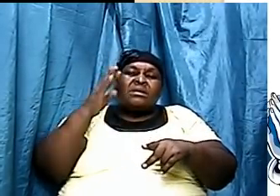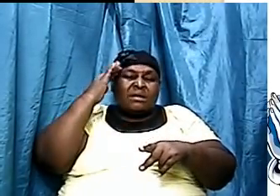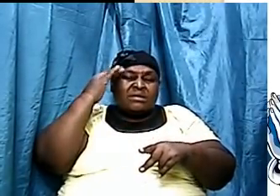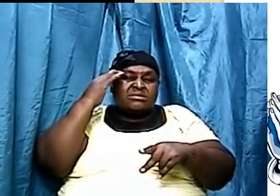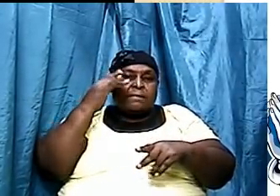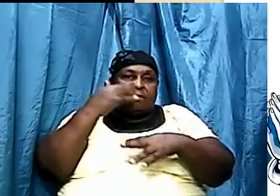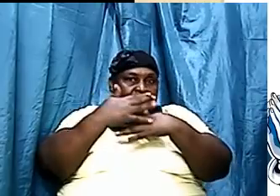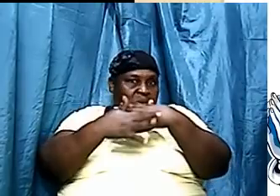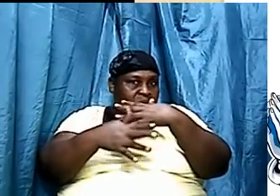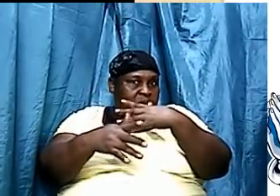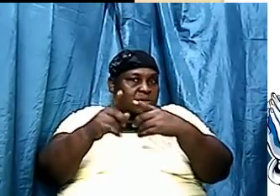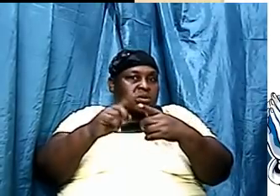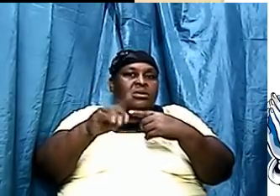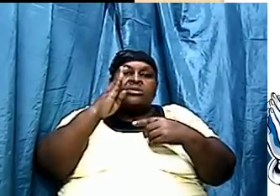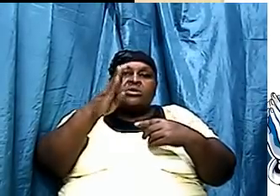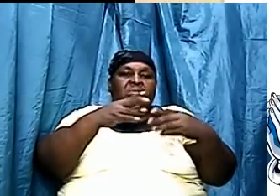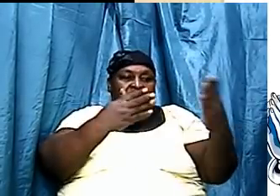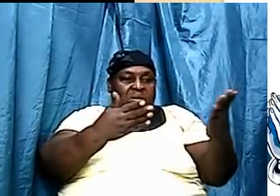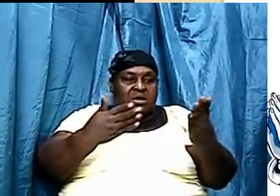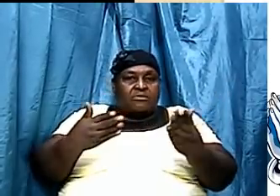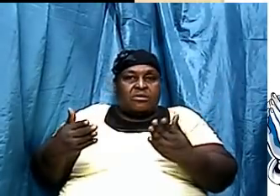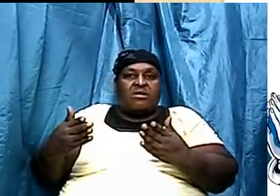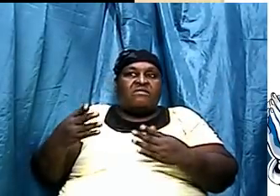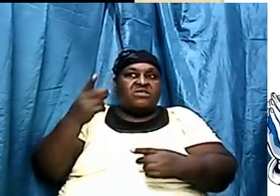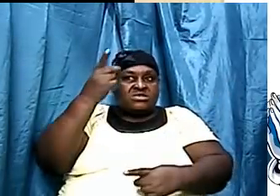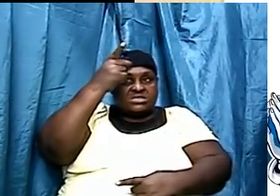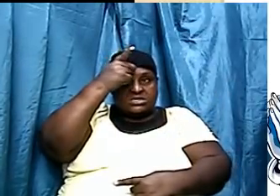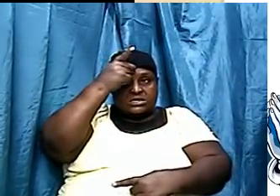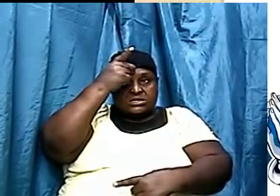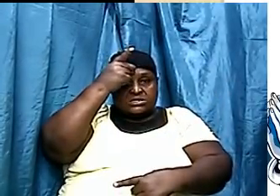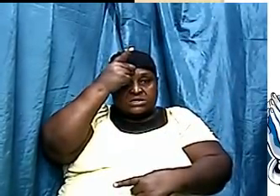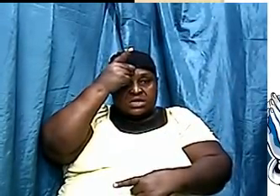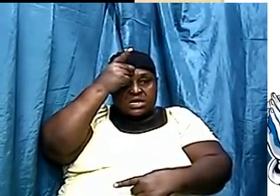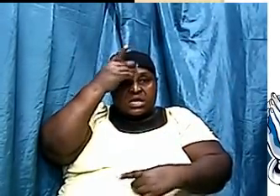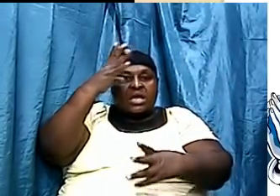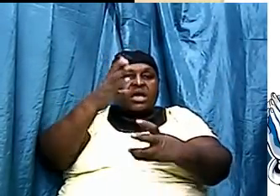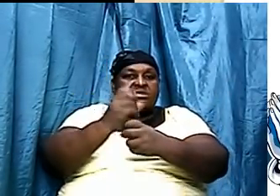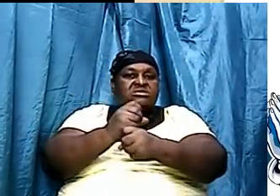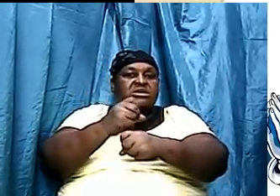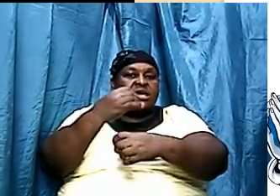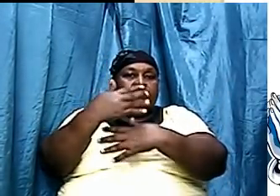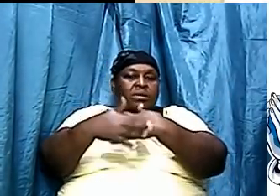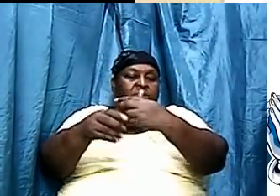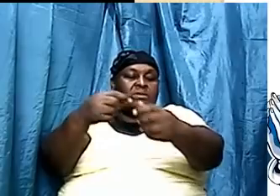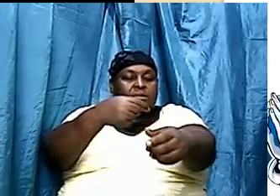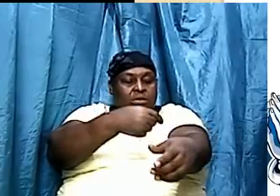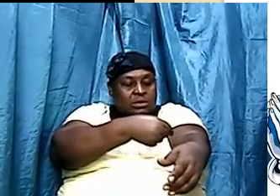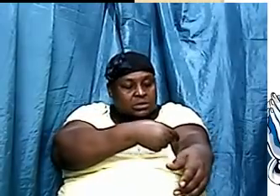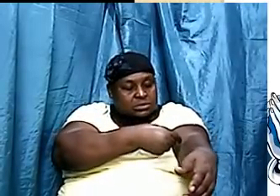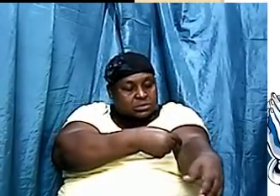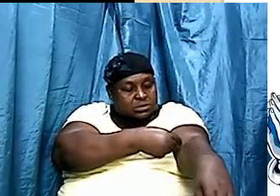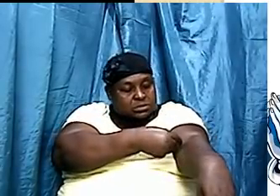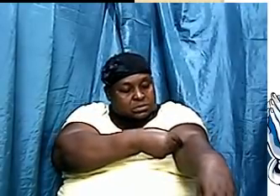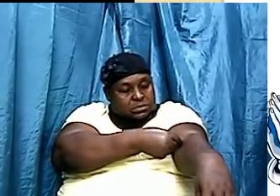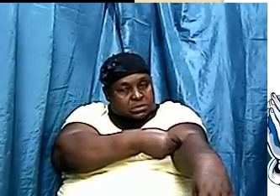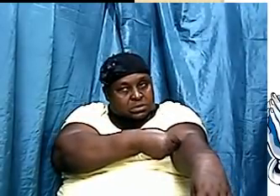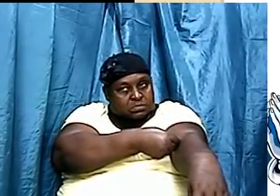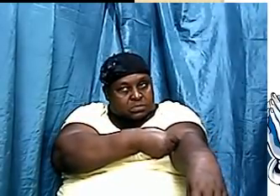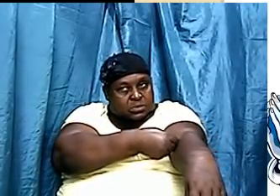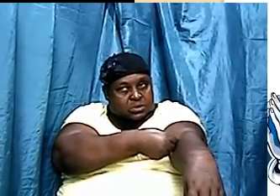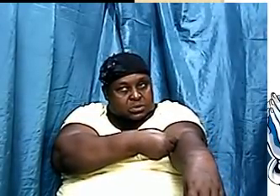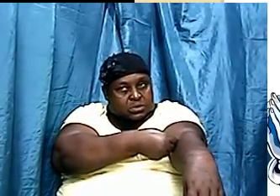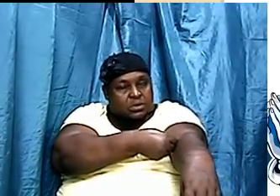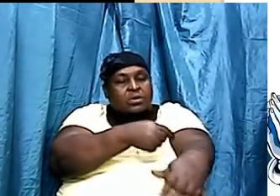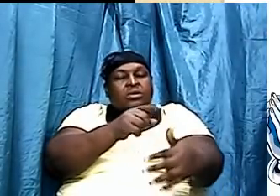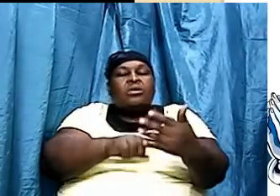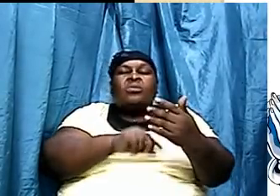disease. And they drew blood for health reasons. Let me explain what is happening here. What